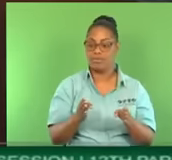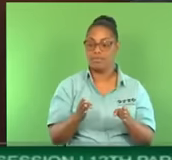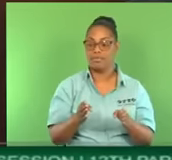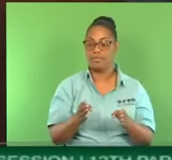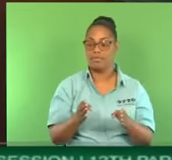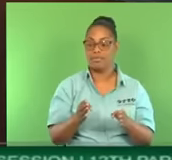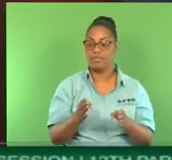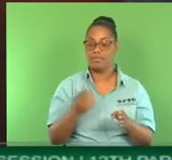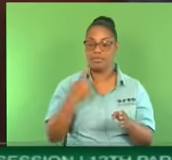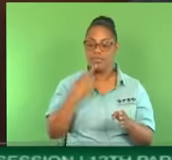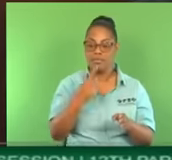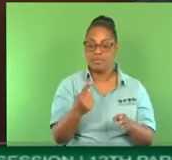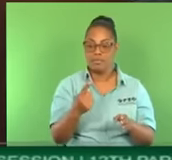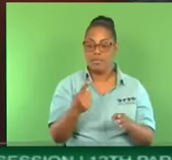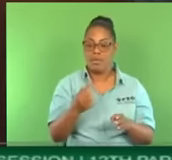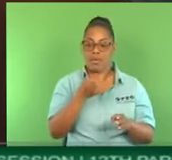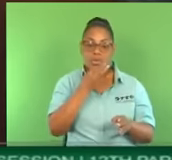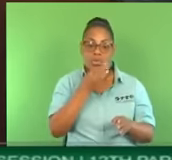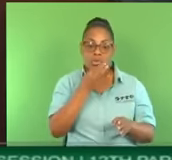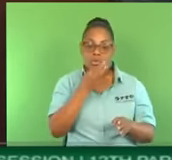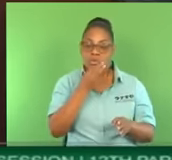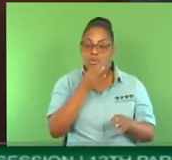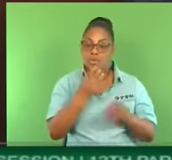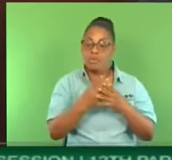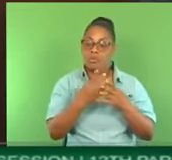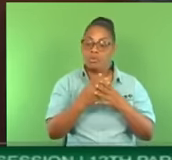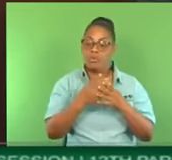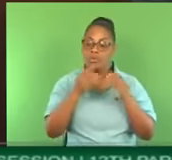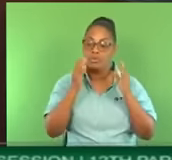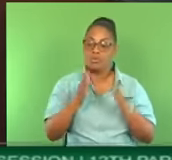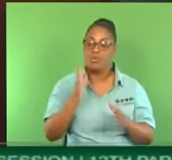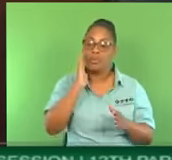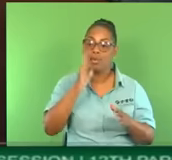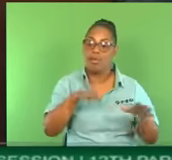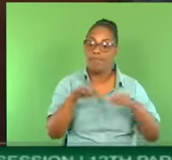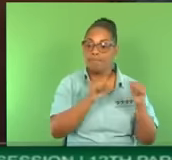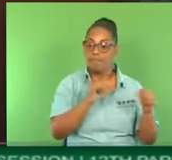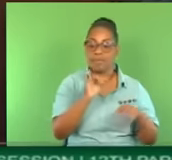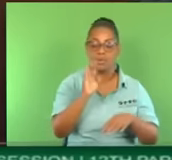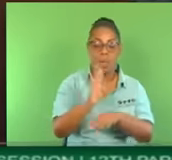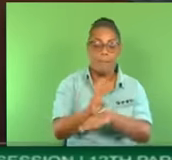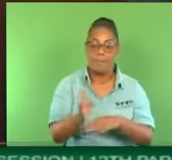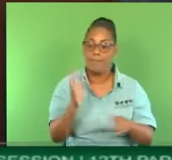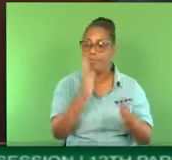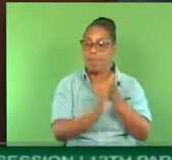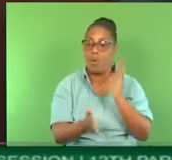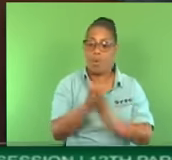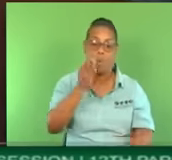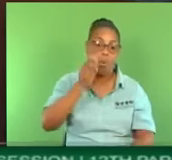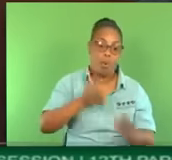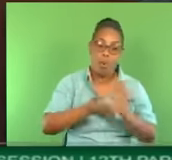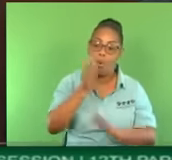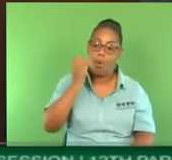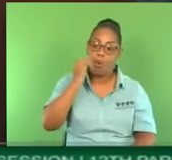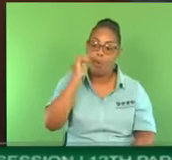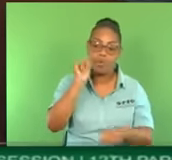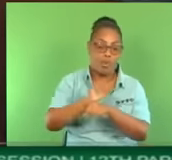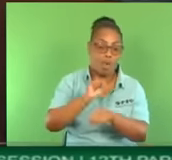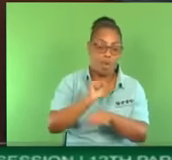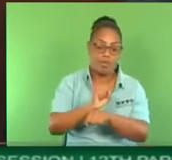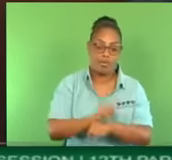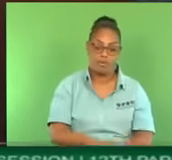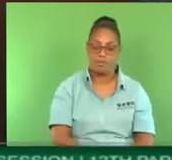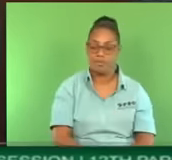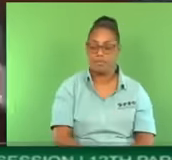hours before prison officers may walk out of the prison and go home and abandon their post. And the Prime